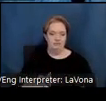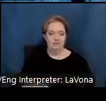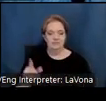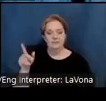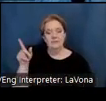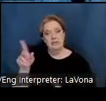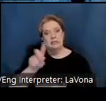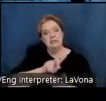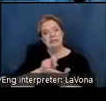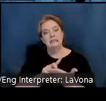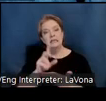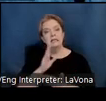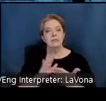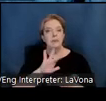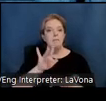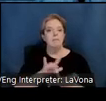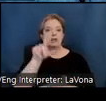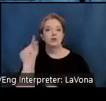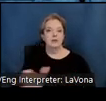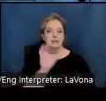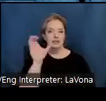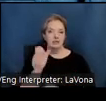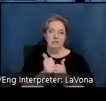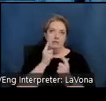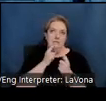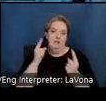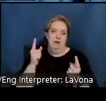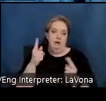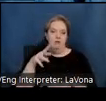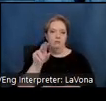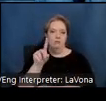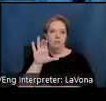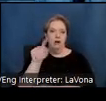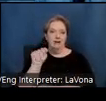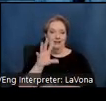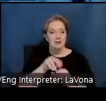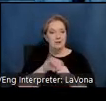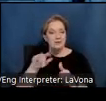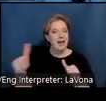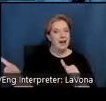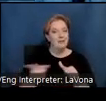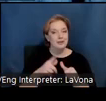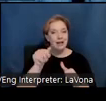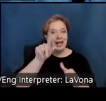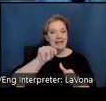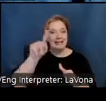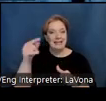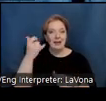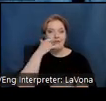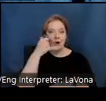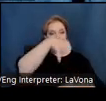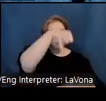mid-20th century's most iconic products, including the original AT&T desk telephone.